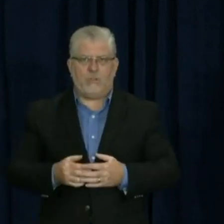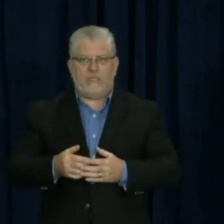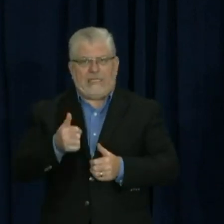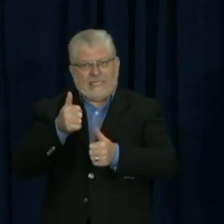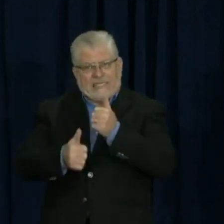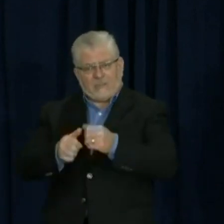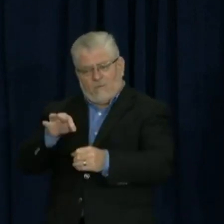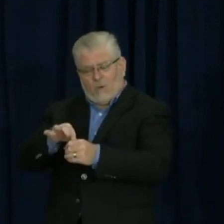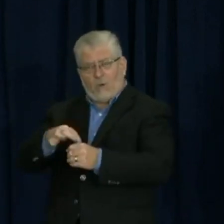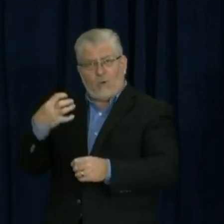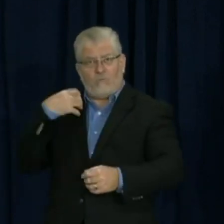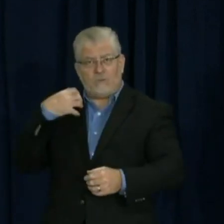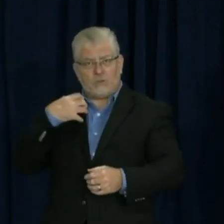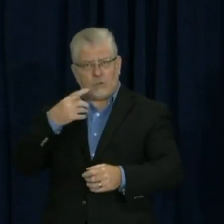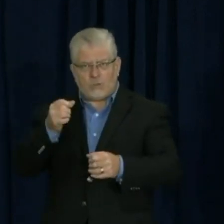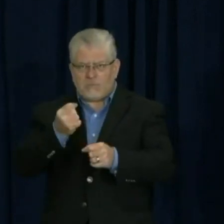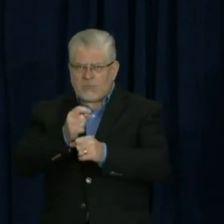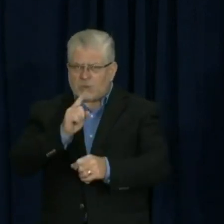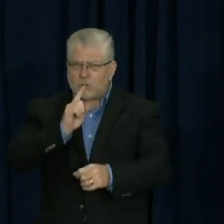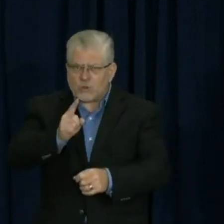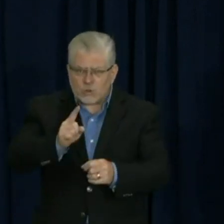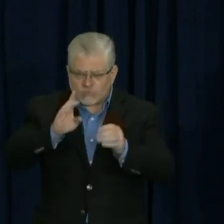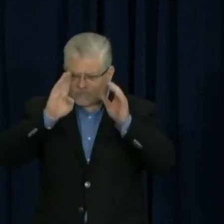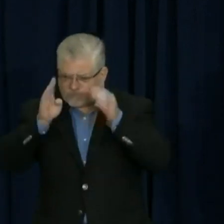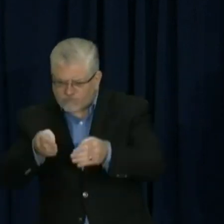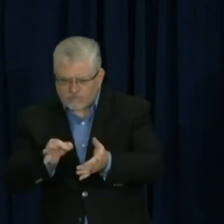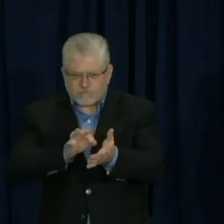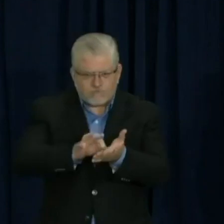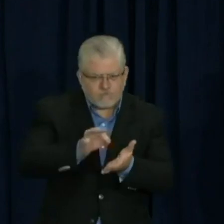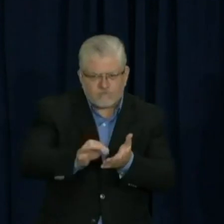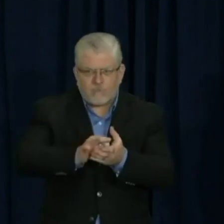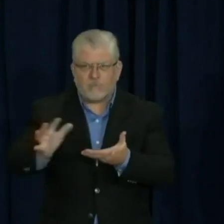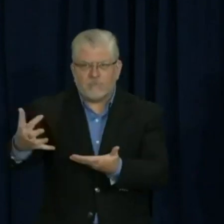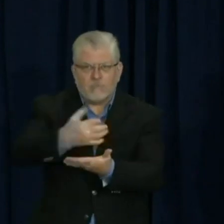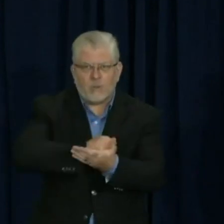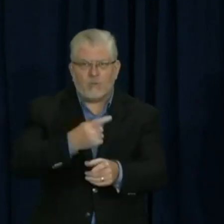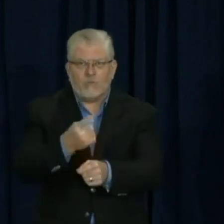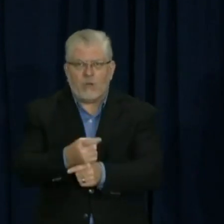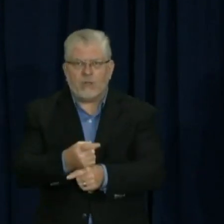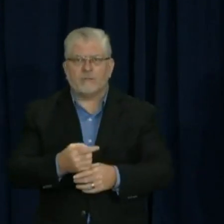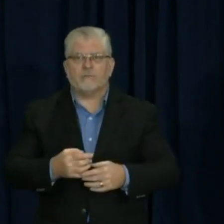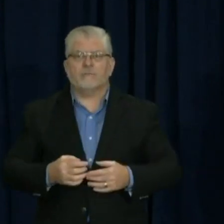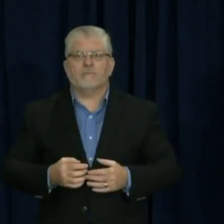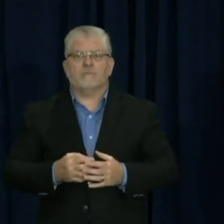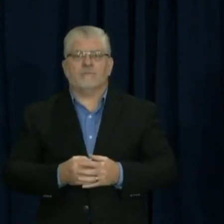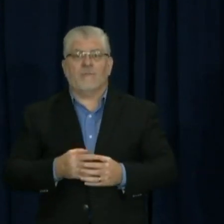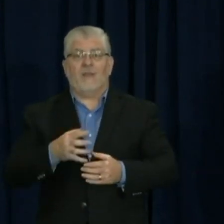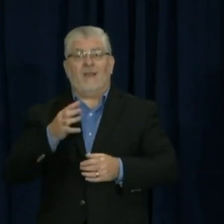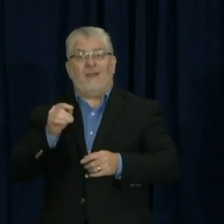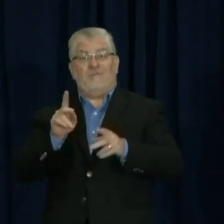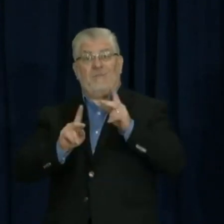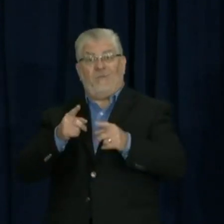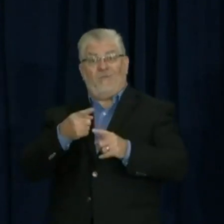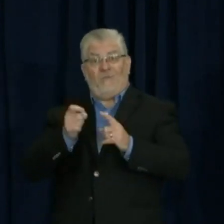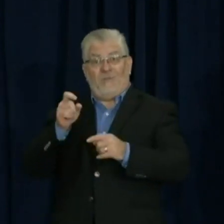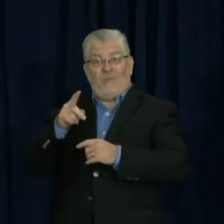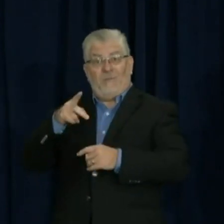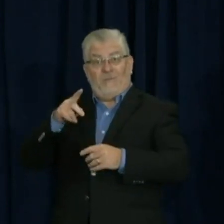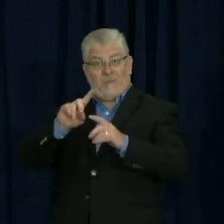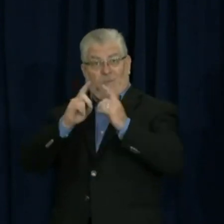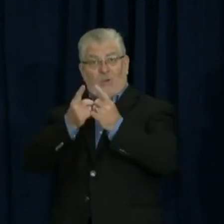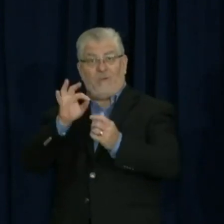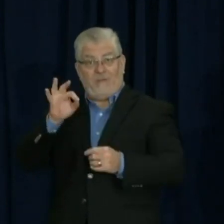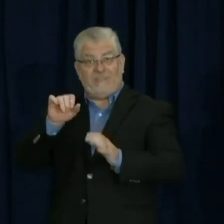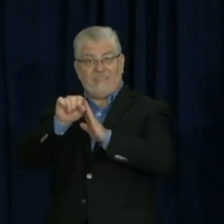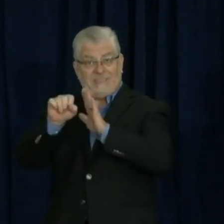and her folks at the Pennsylvania Department of State. So thank you again to all Pennsylvanians who voted. Rest